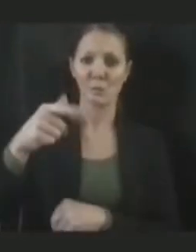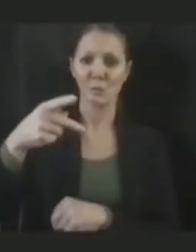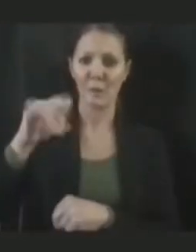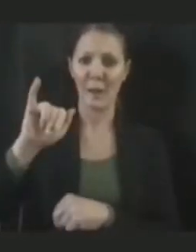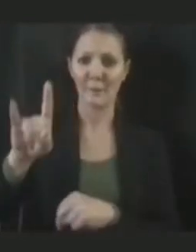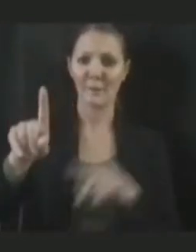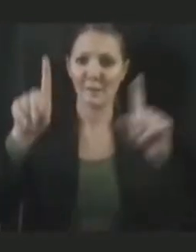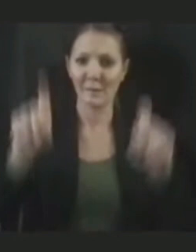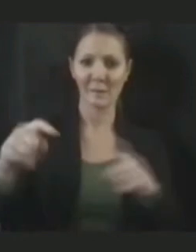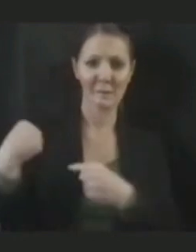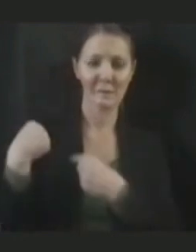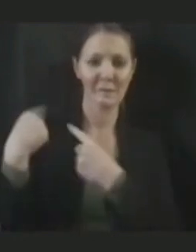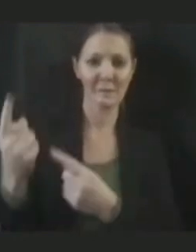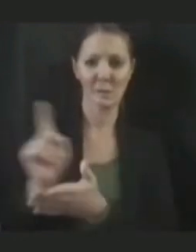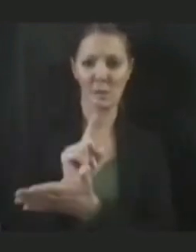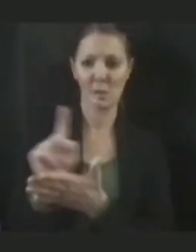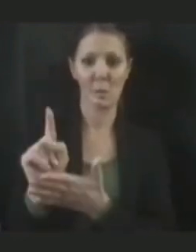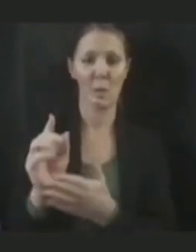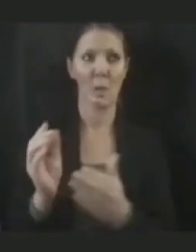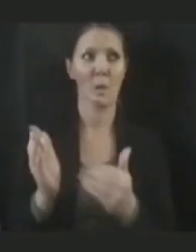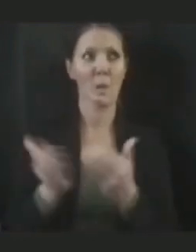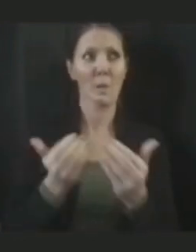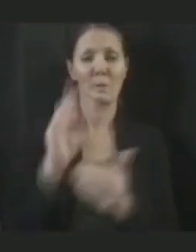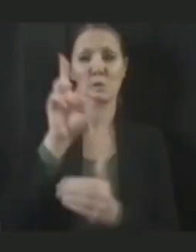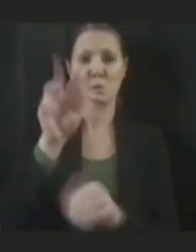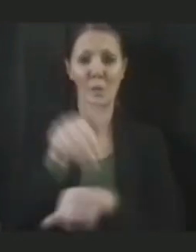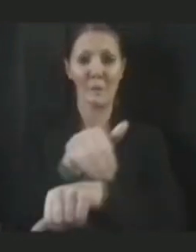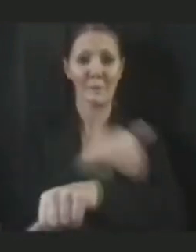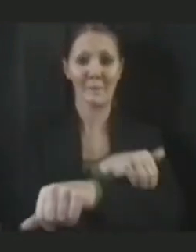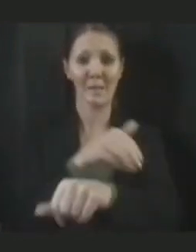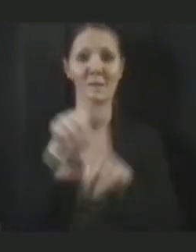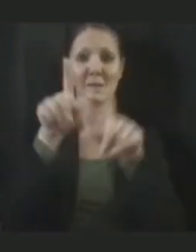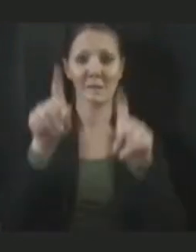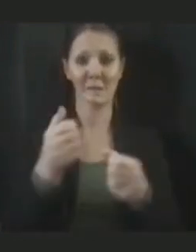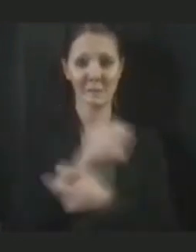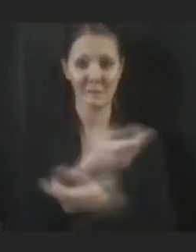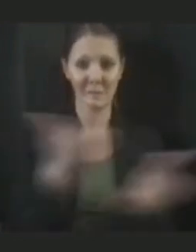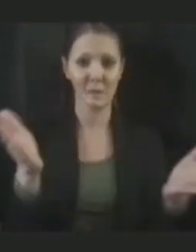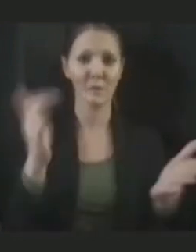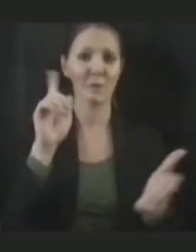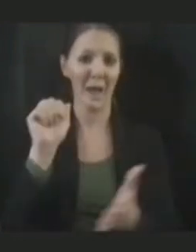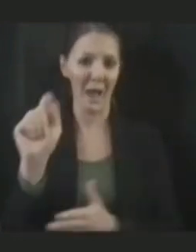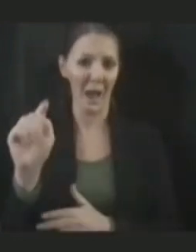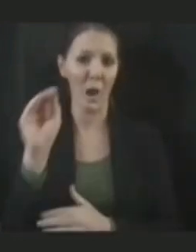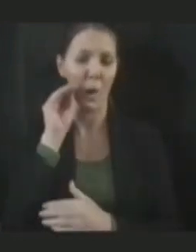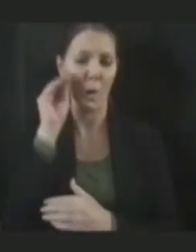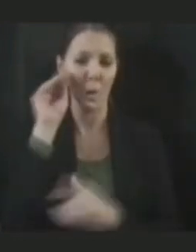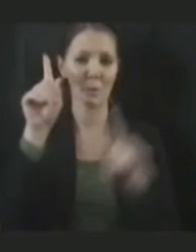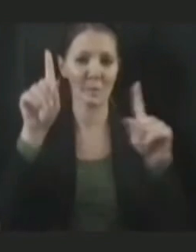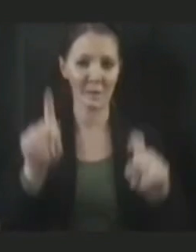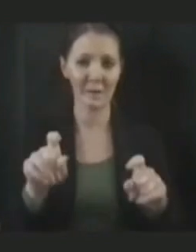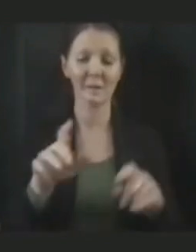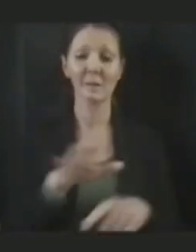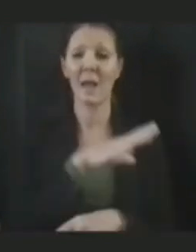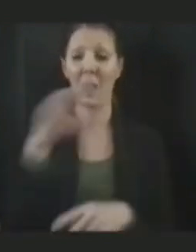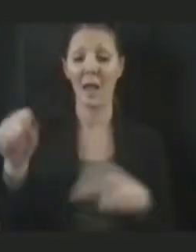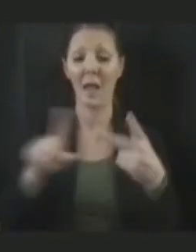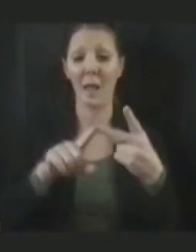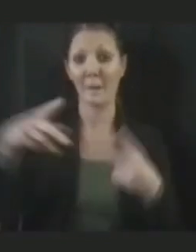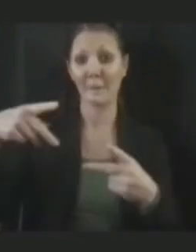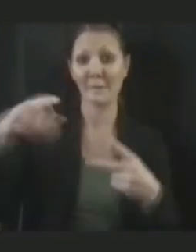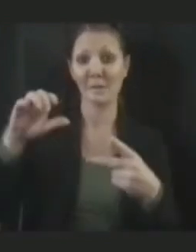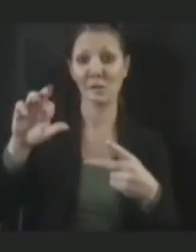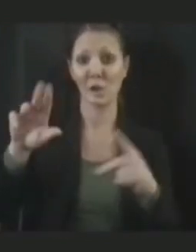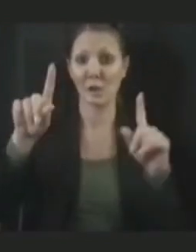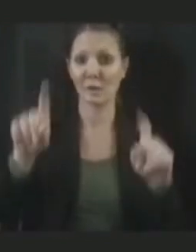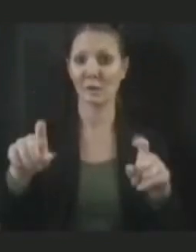2 million tests have been distributed, the rapid at-home tests. In addition to that, PCR tests with our vaccination sites all